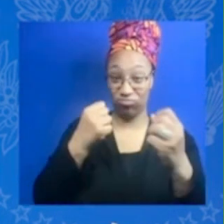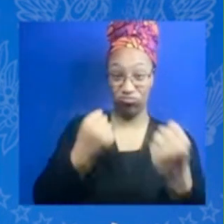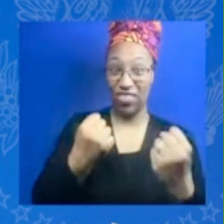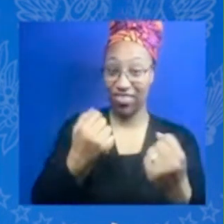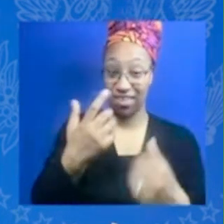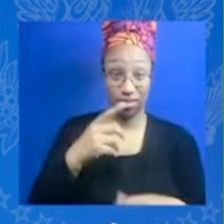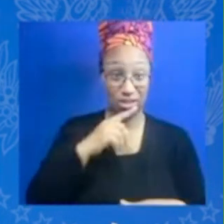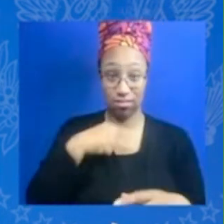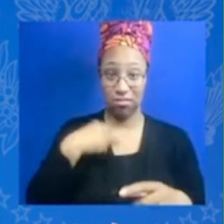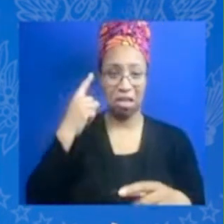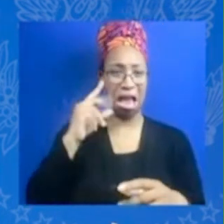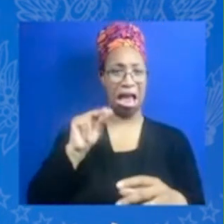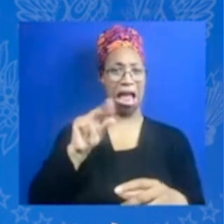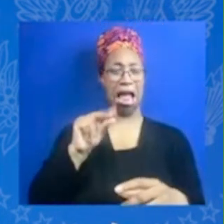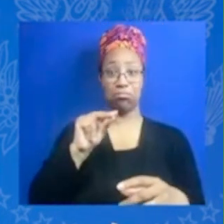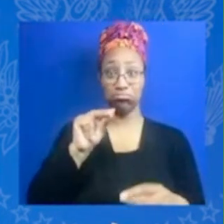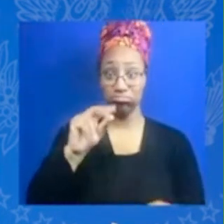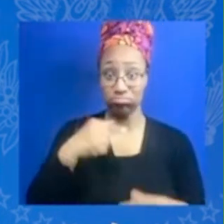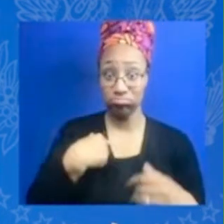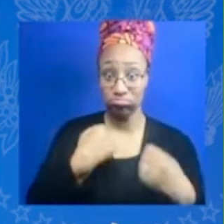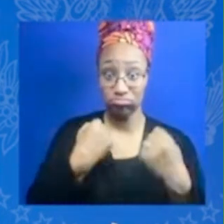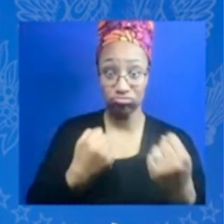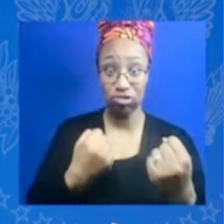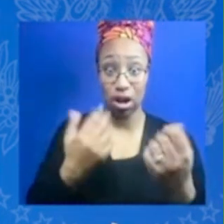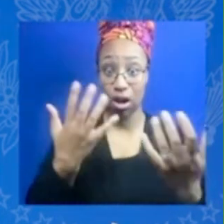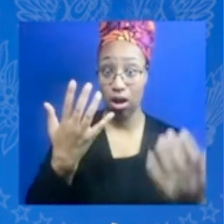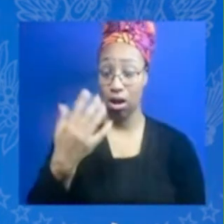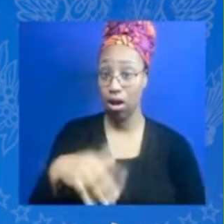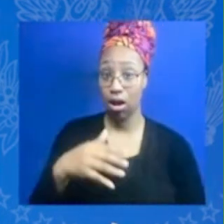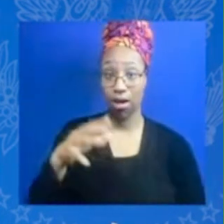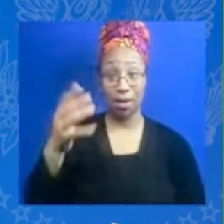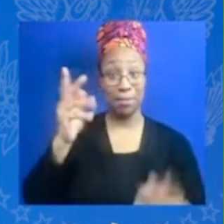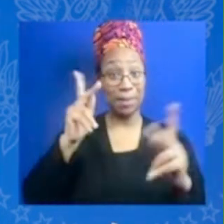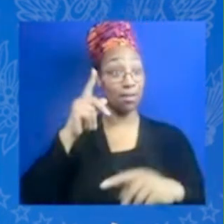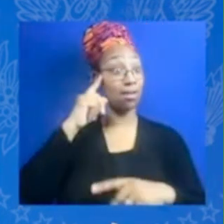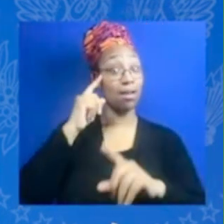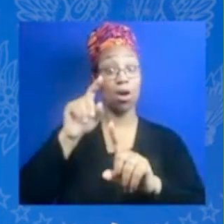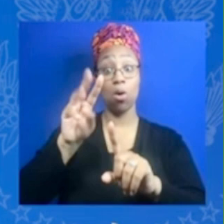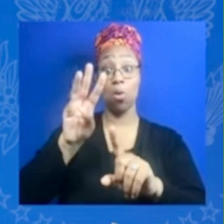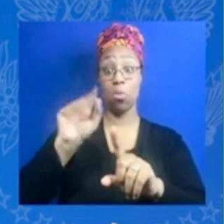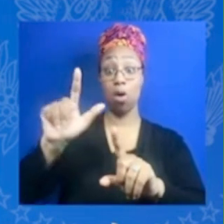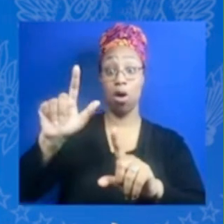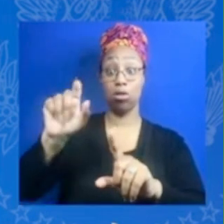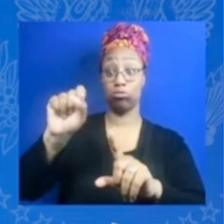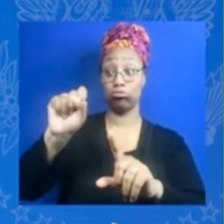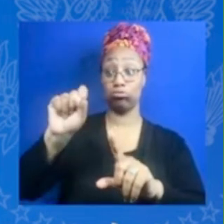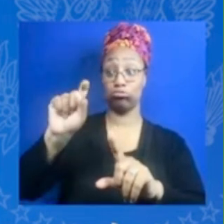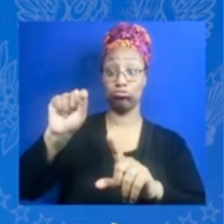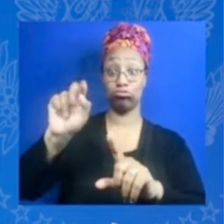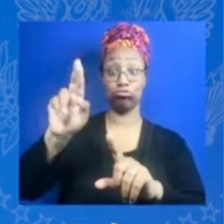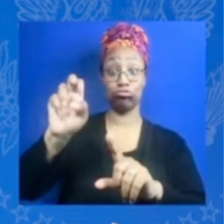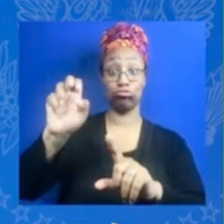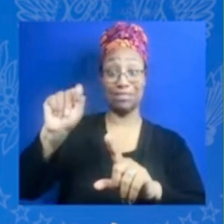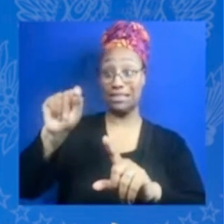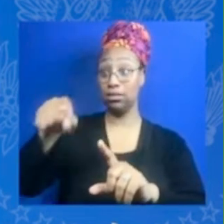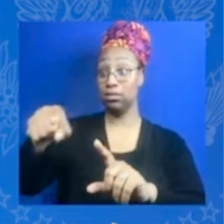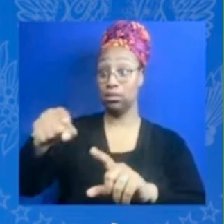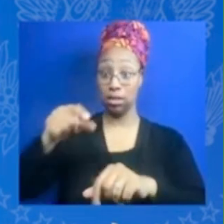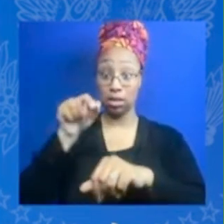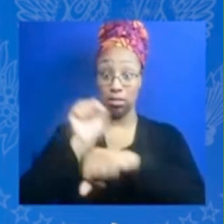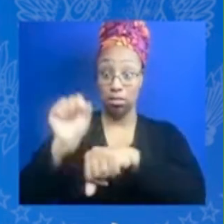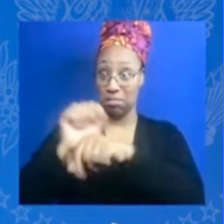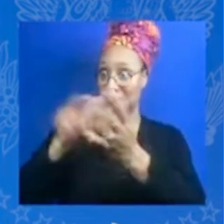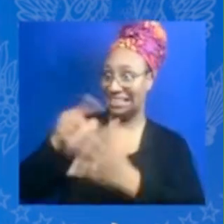everyone thought that working on wall street was success but me everyone in my family